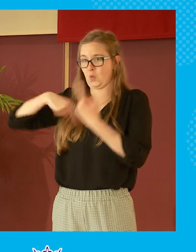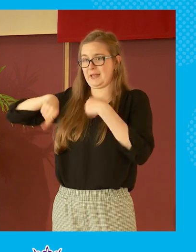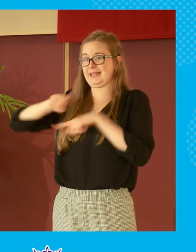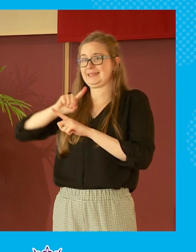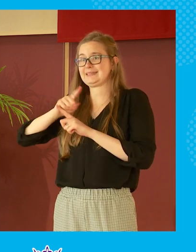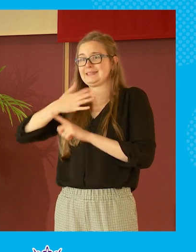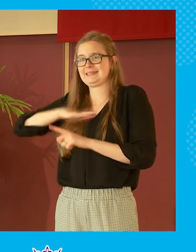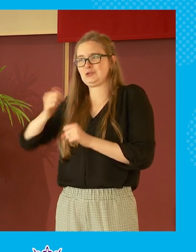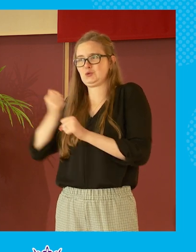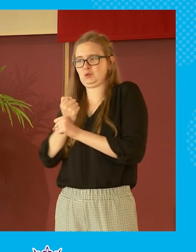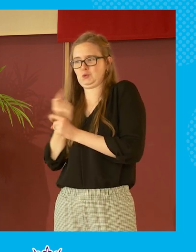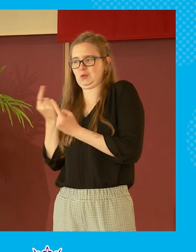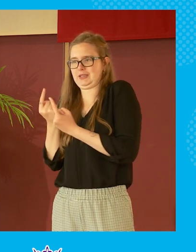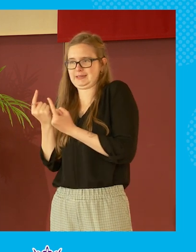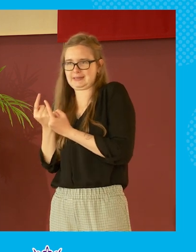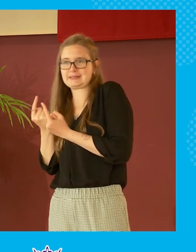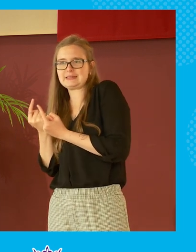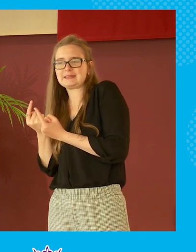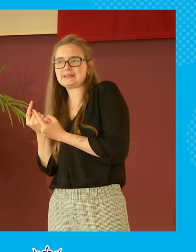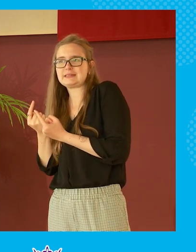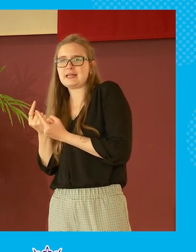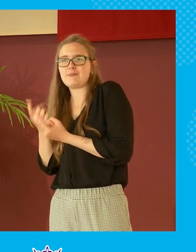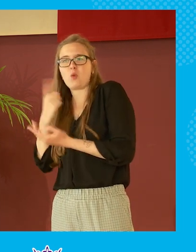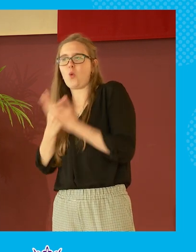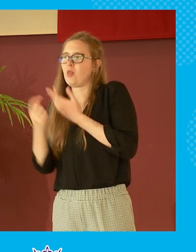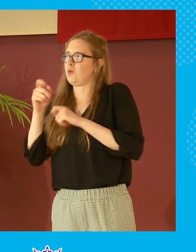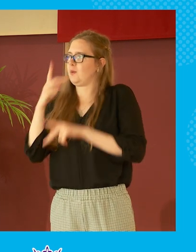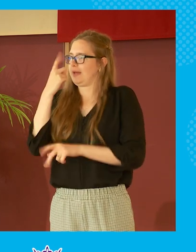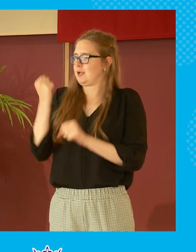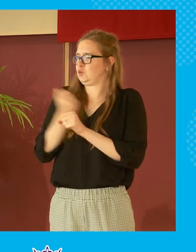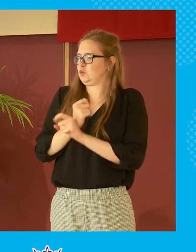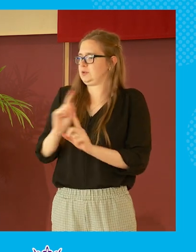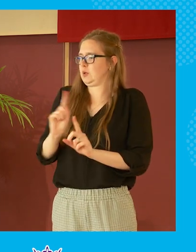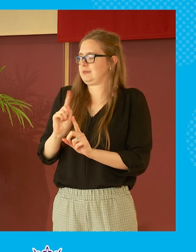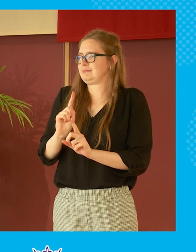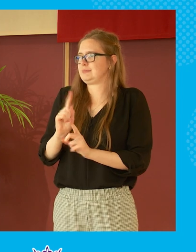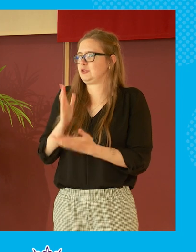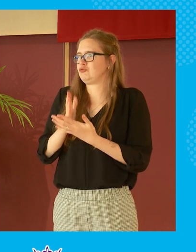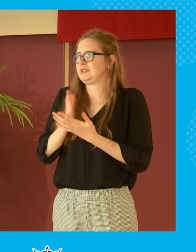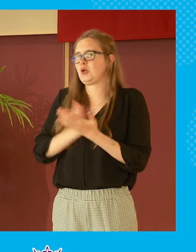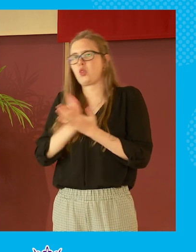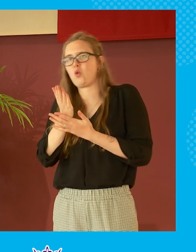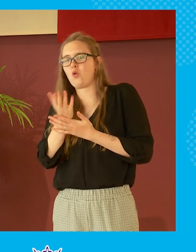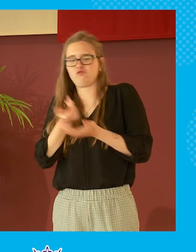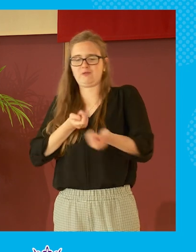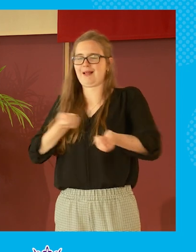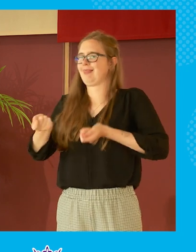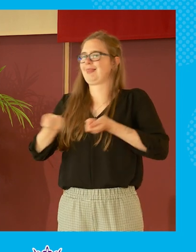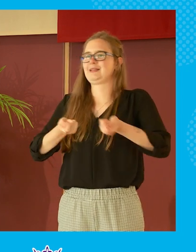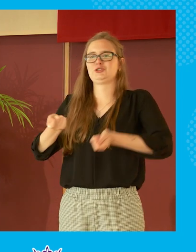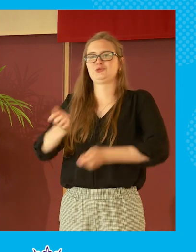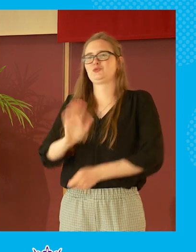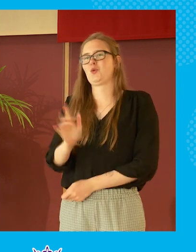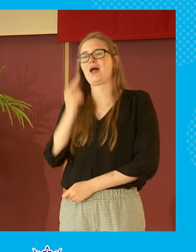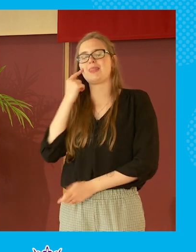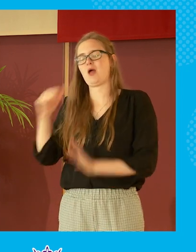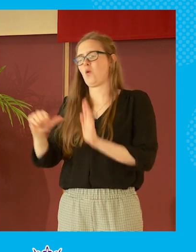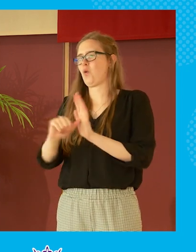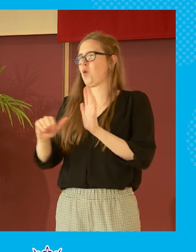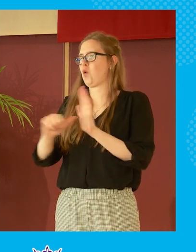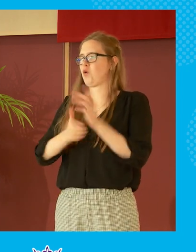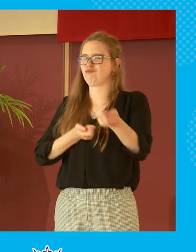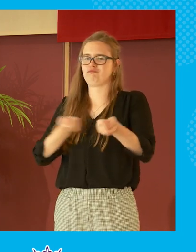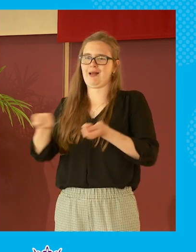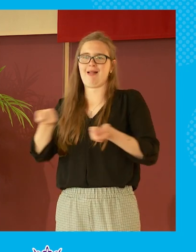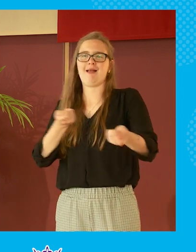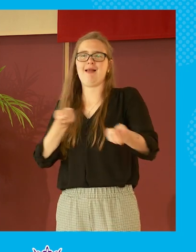to go and do things uh and that the only way in which we can deal with these things is not really through regulation i think it's really difficult to regulate